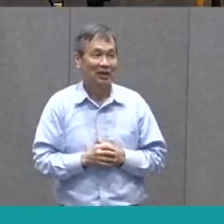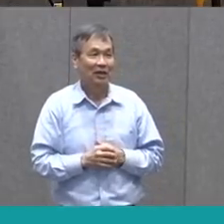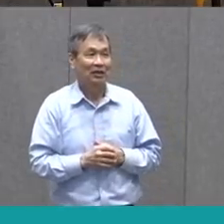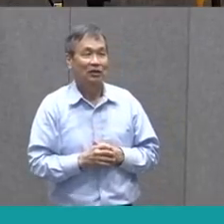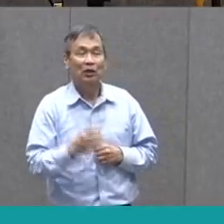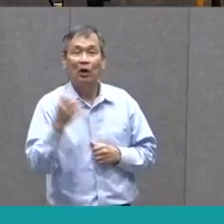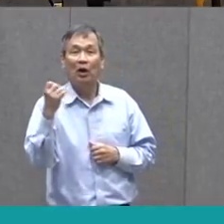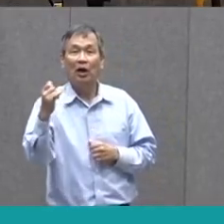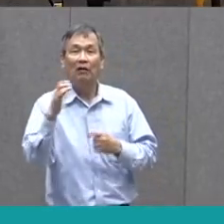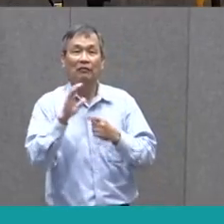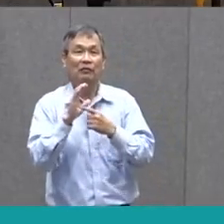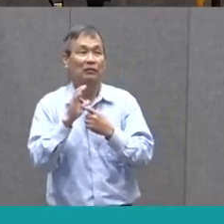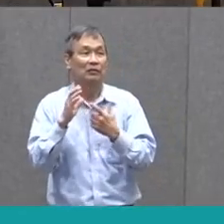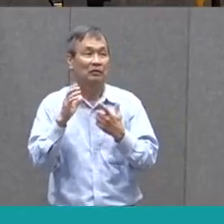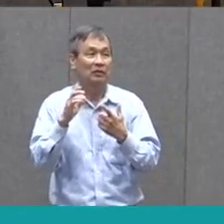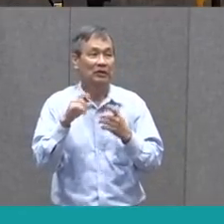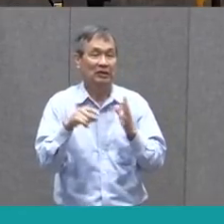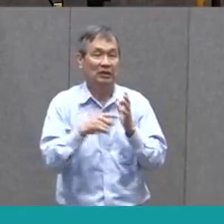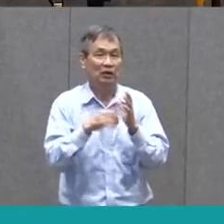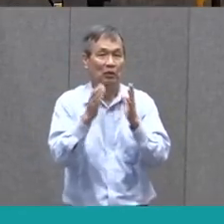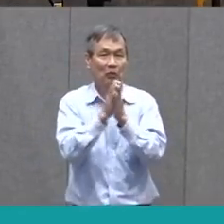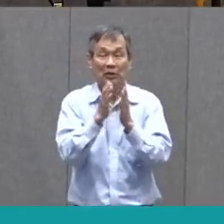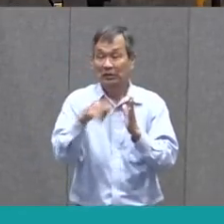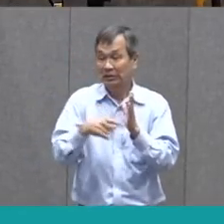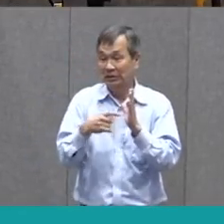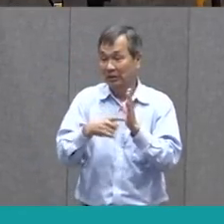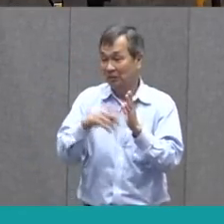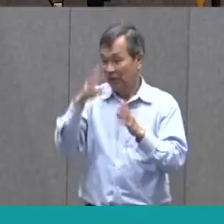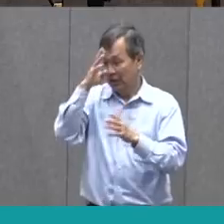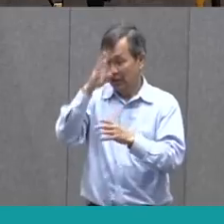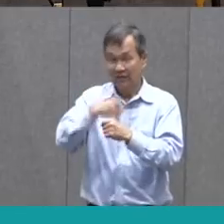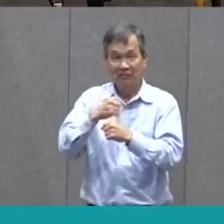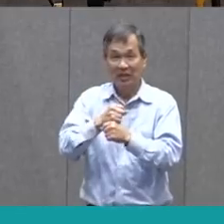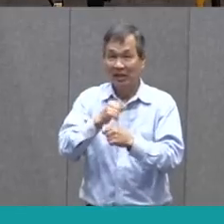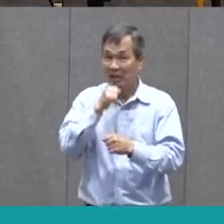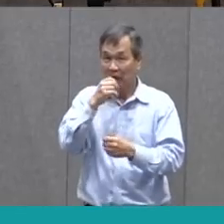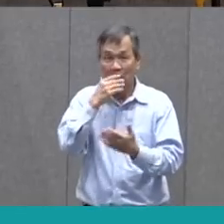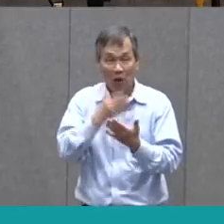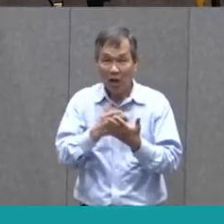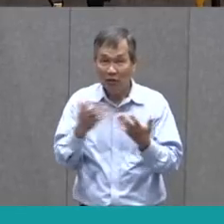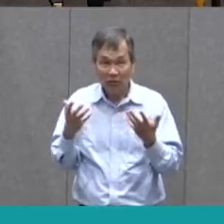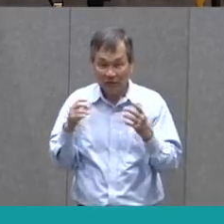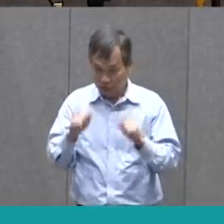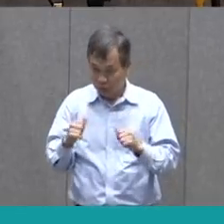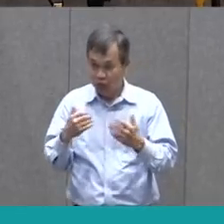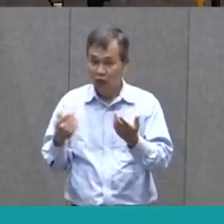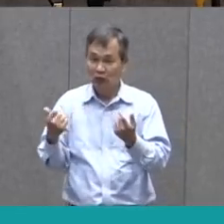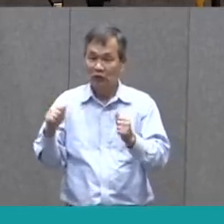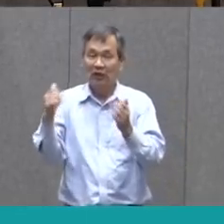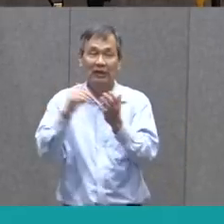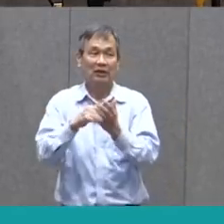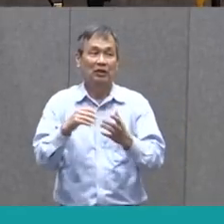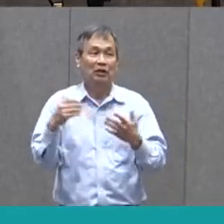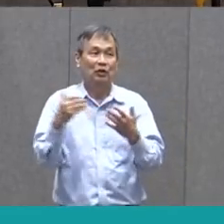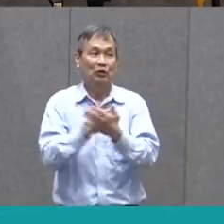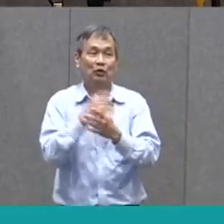that we're gonna read later. Sometimes inventions don't work well the first time. Are you ready for our new word?